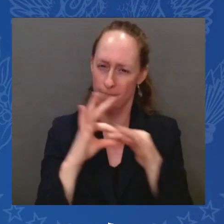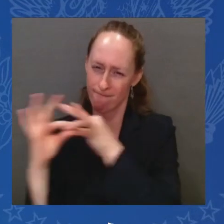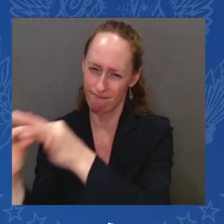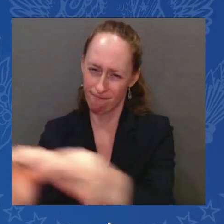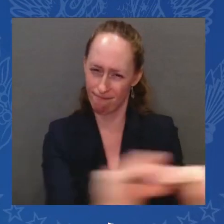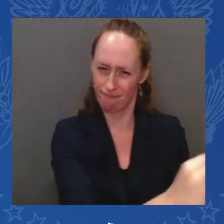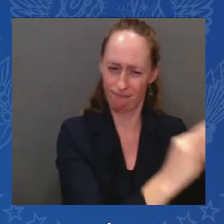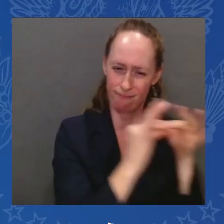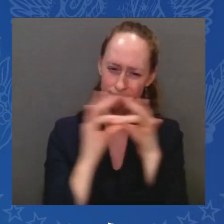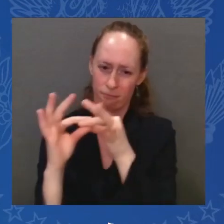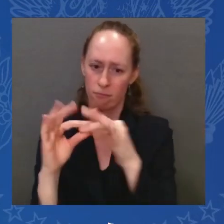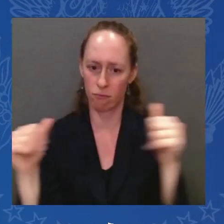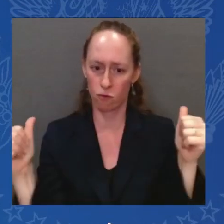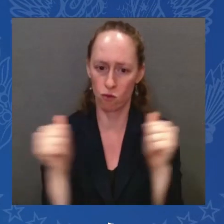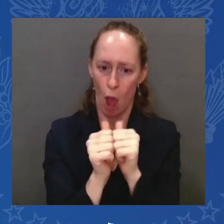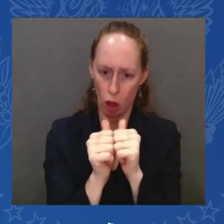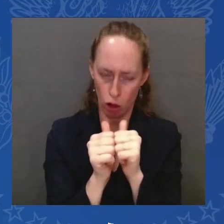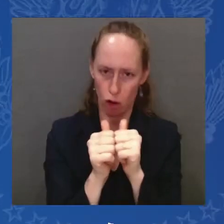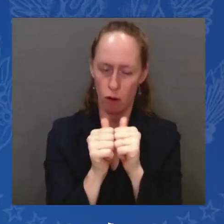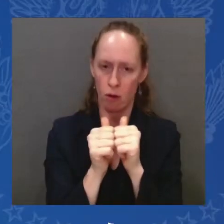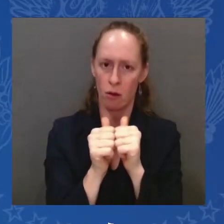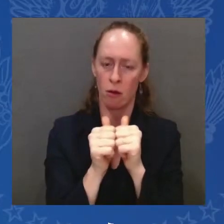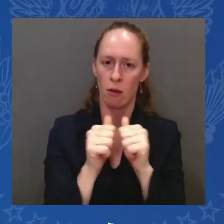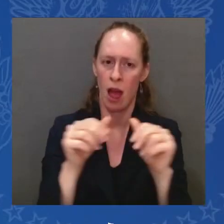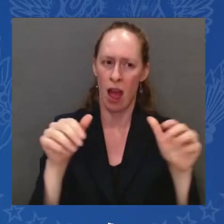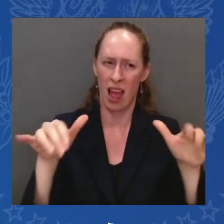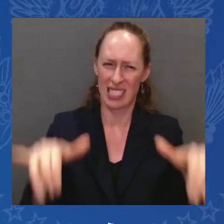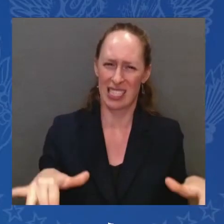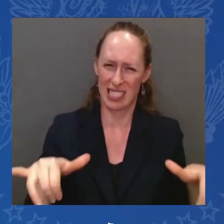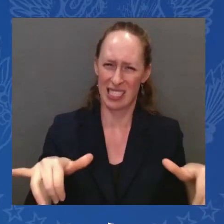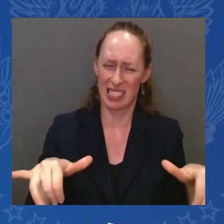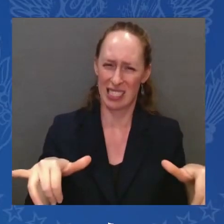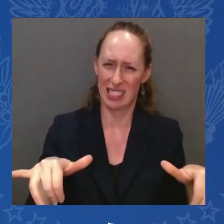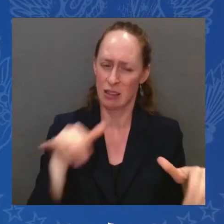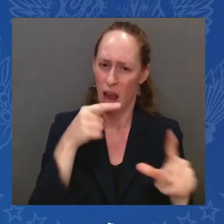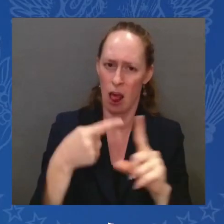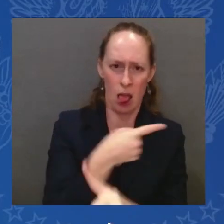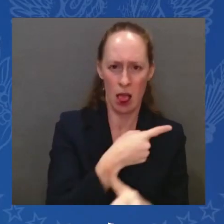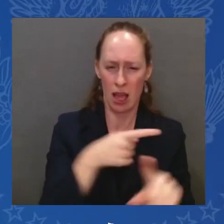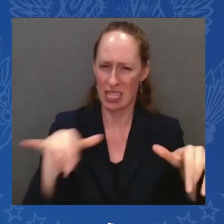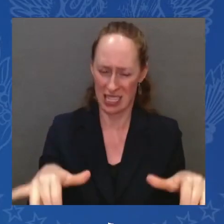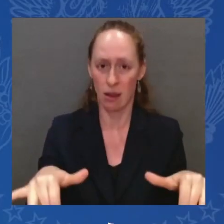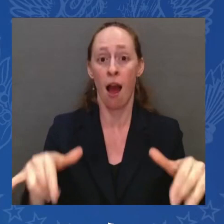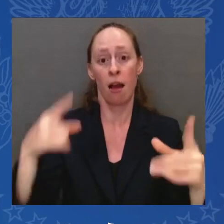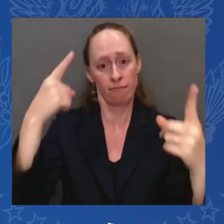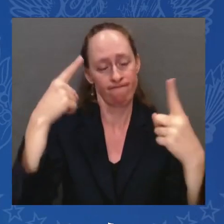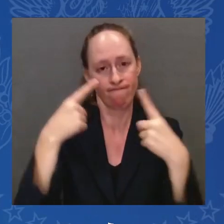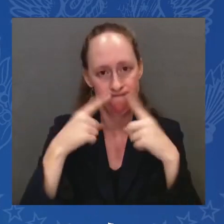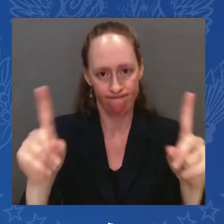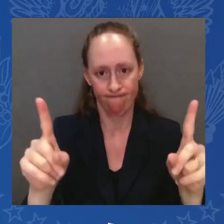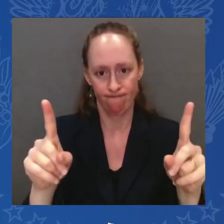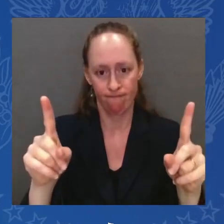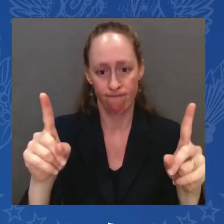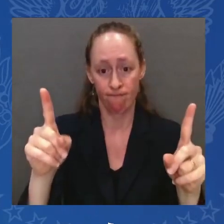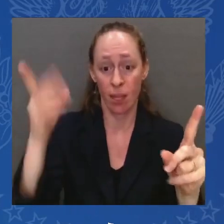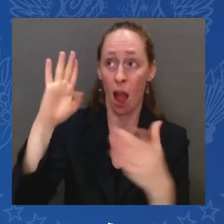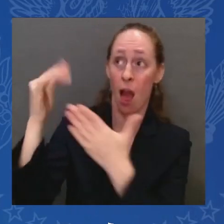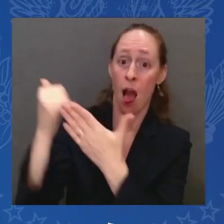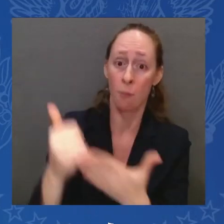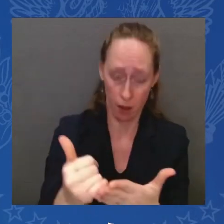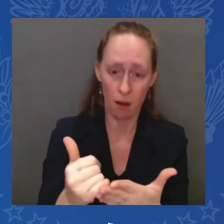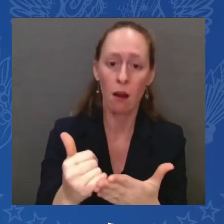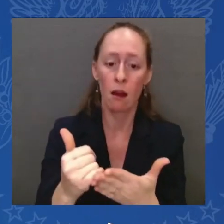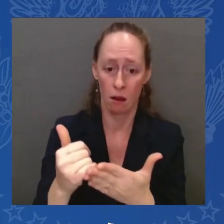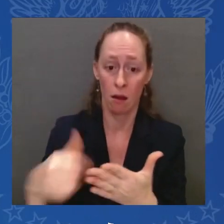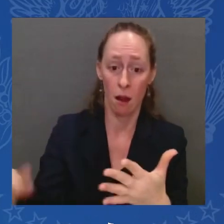there's a succeed and God willing to bring home those Americans who are in harm's way. I'm